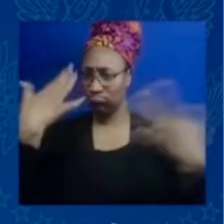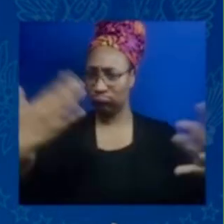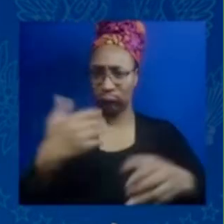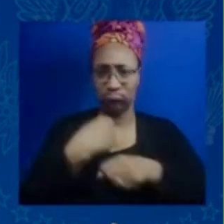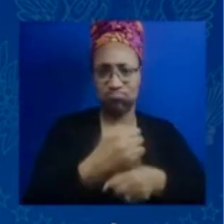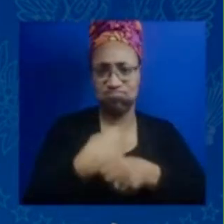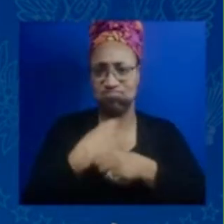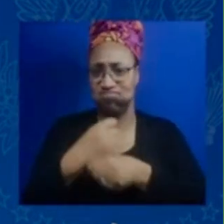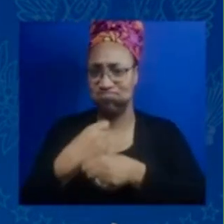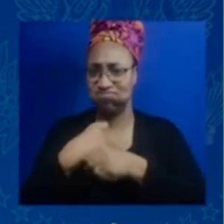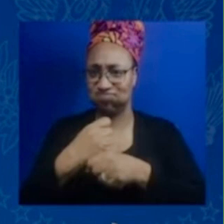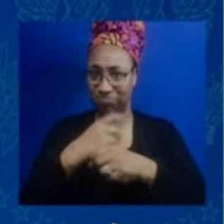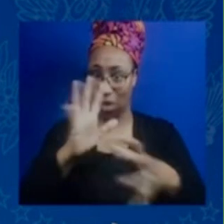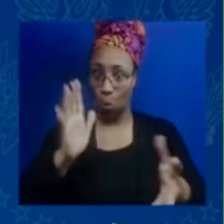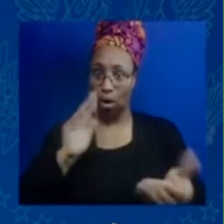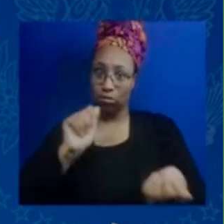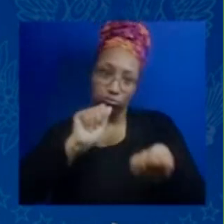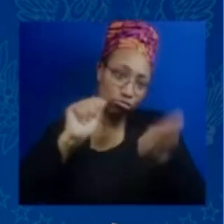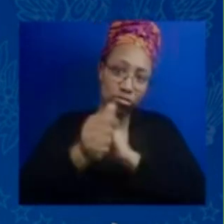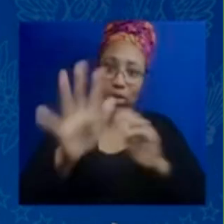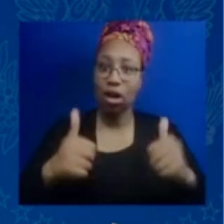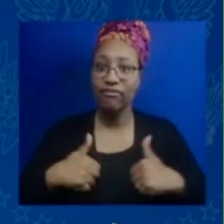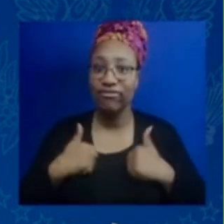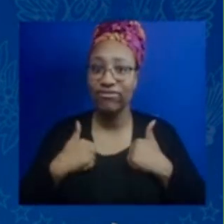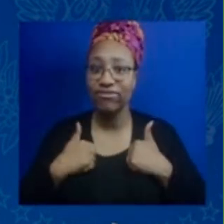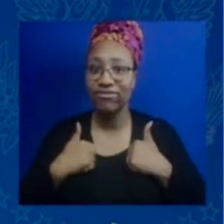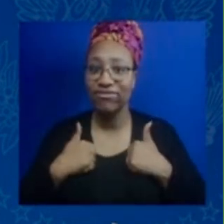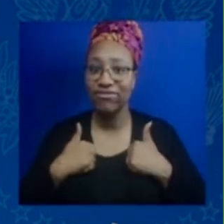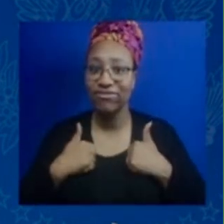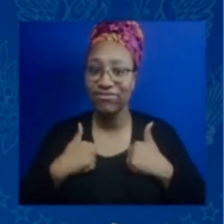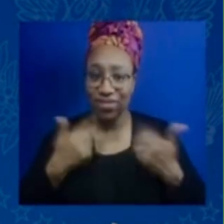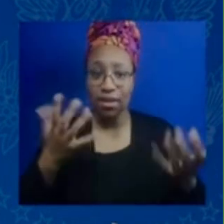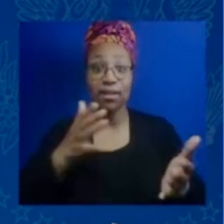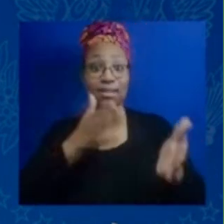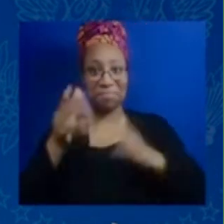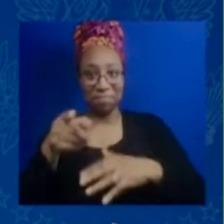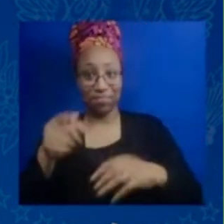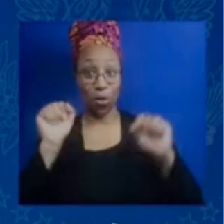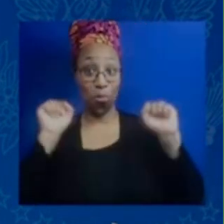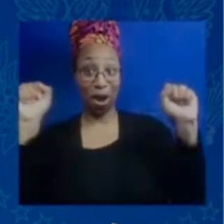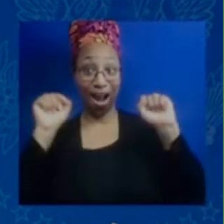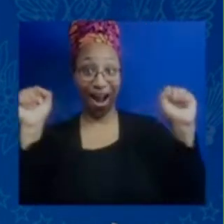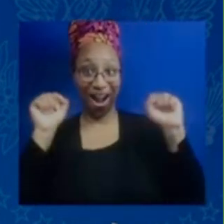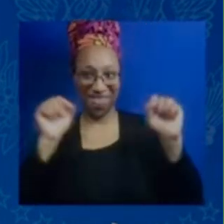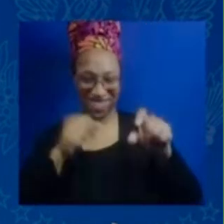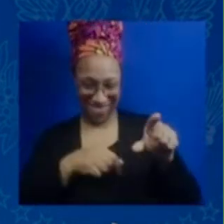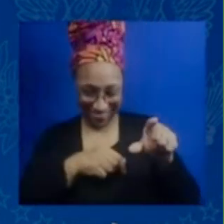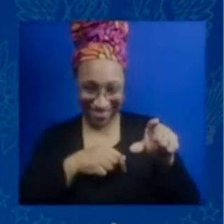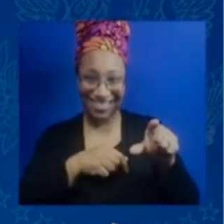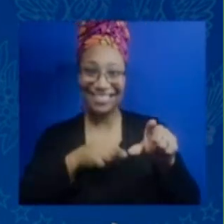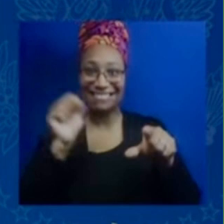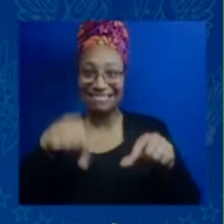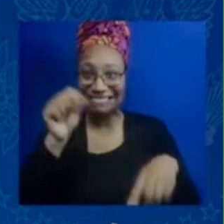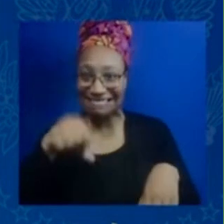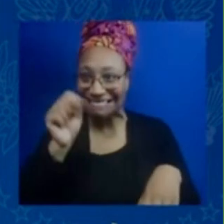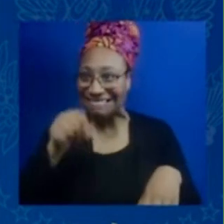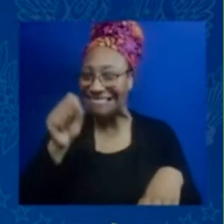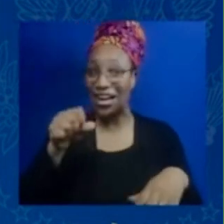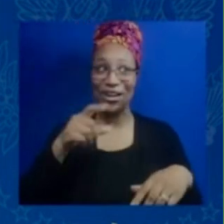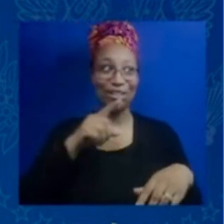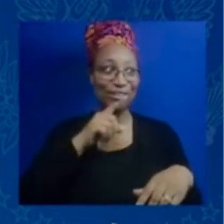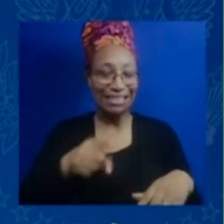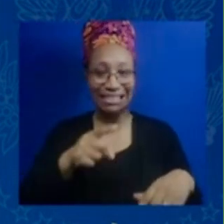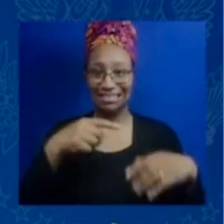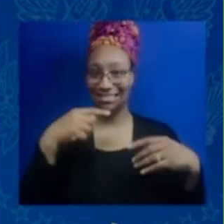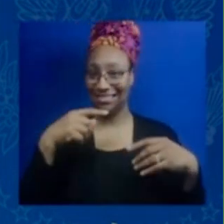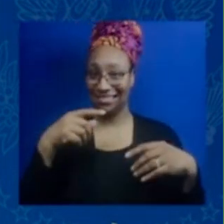they felt about working out and when I when I heard that I remember in my heart knowing that I had reached the why I had started my